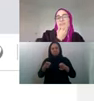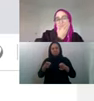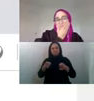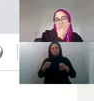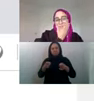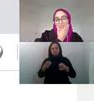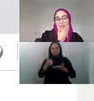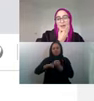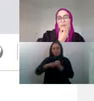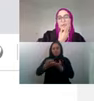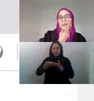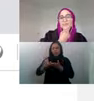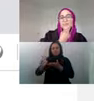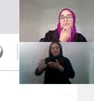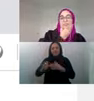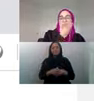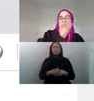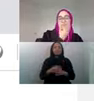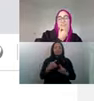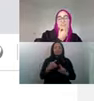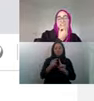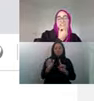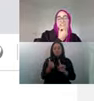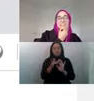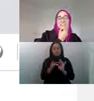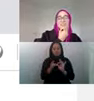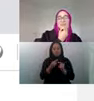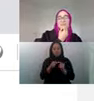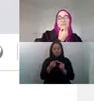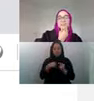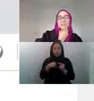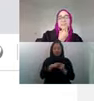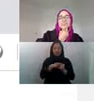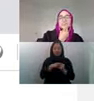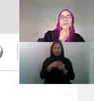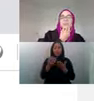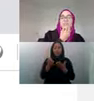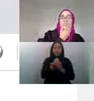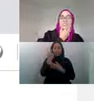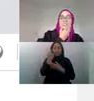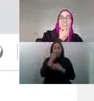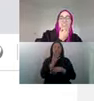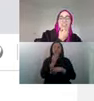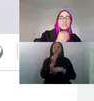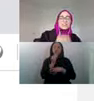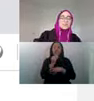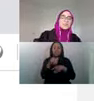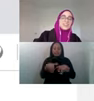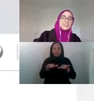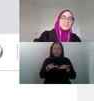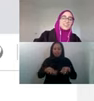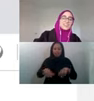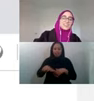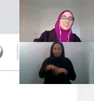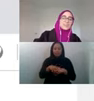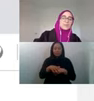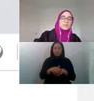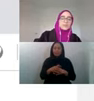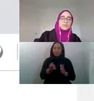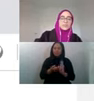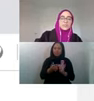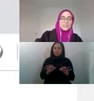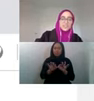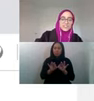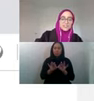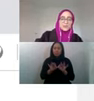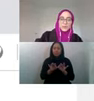is when we raised funds for Jewish cemeteries. And this was a really interesting one. Because as soon as this campaign